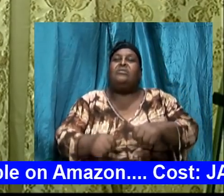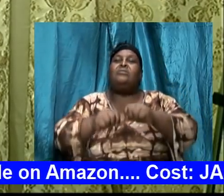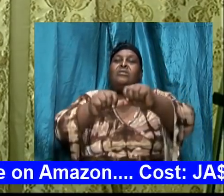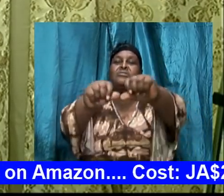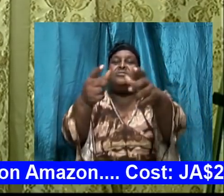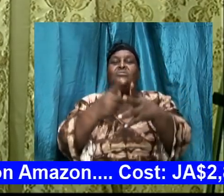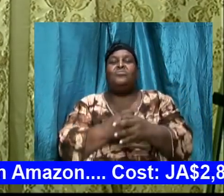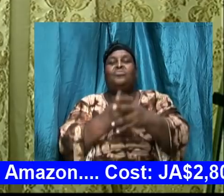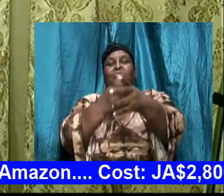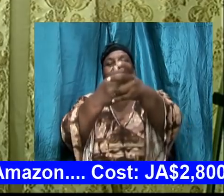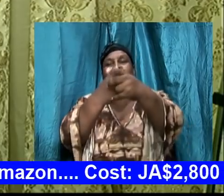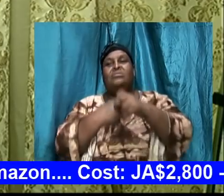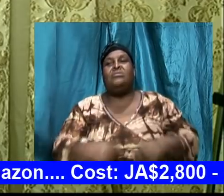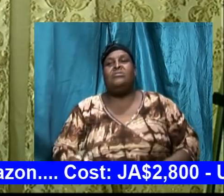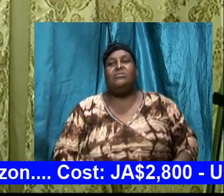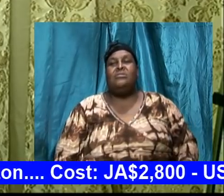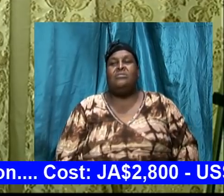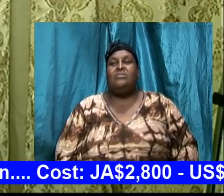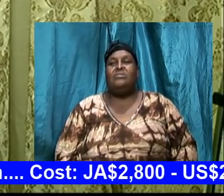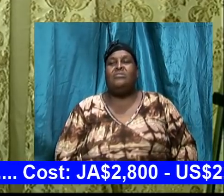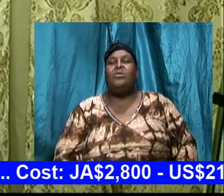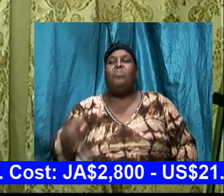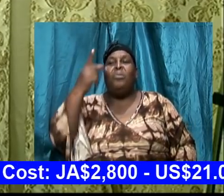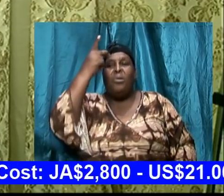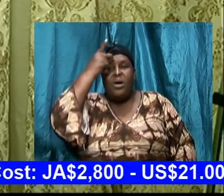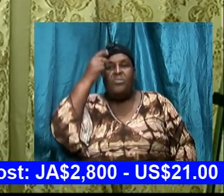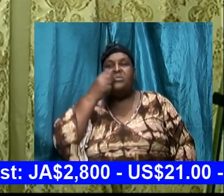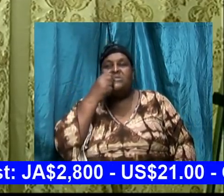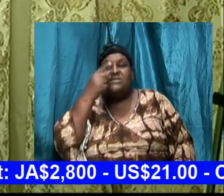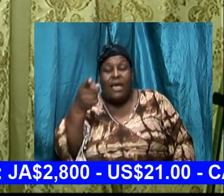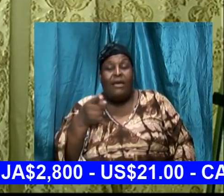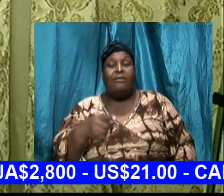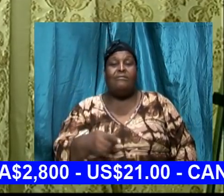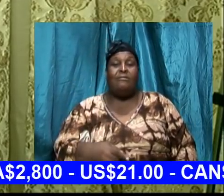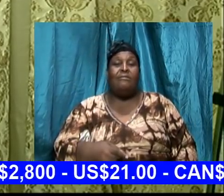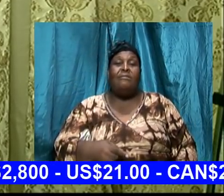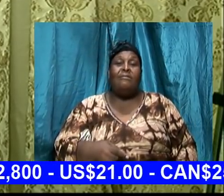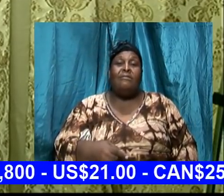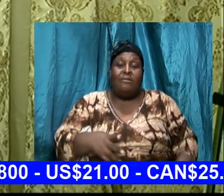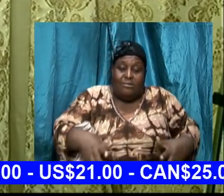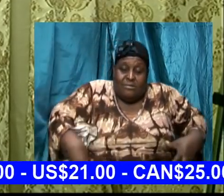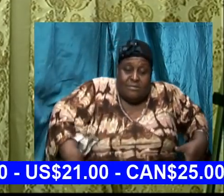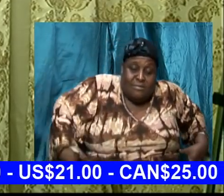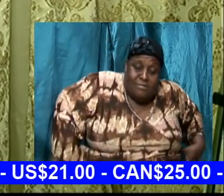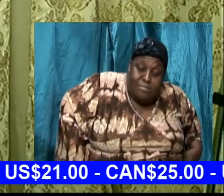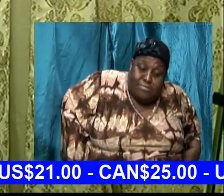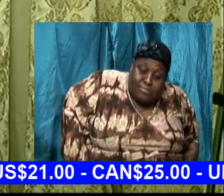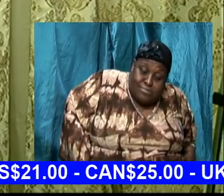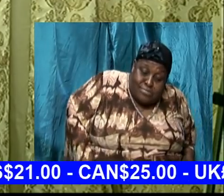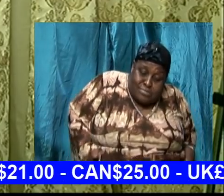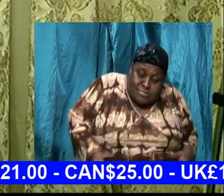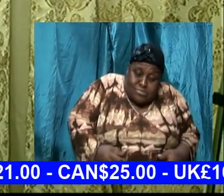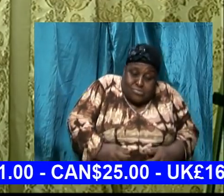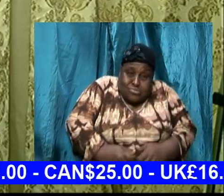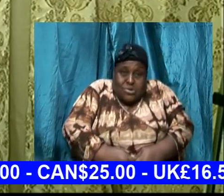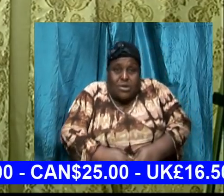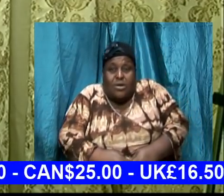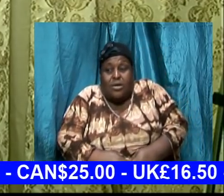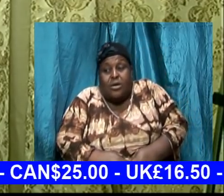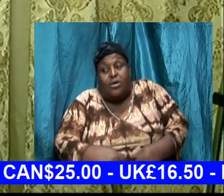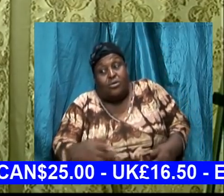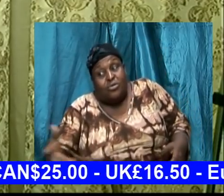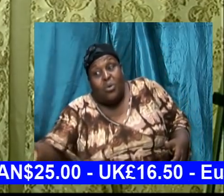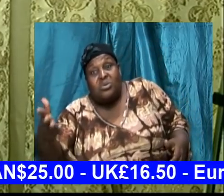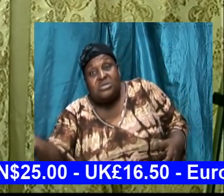to run but it ampers them so Paul was saying listen gird up the loins those things that can